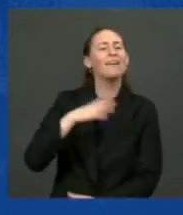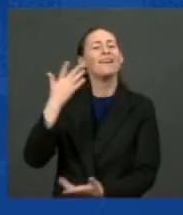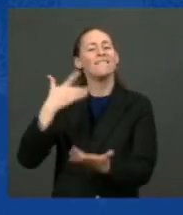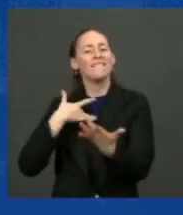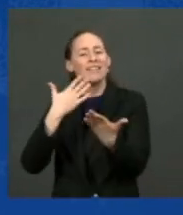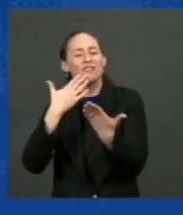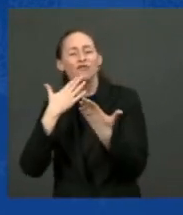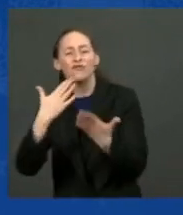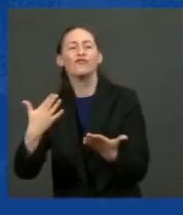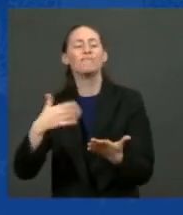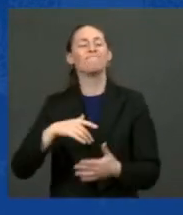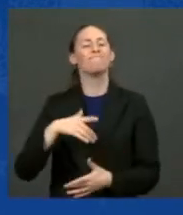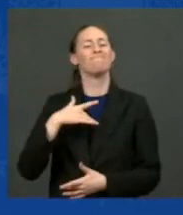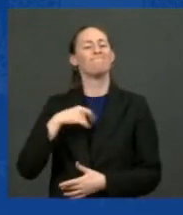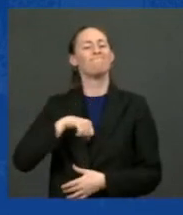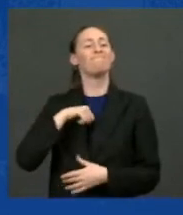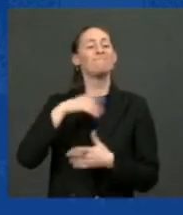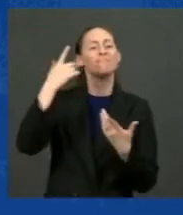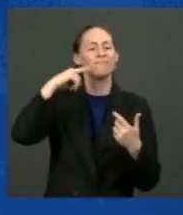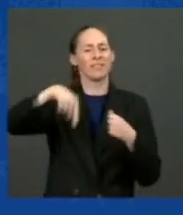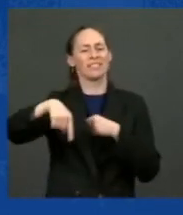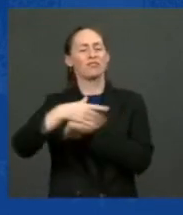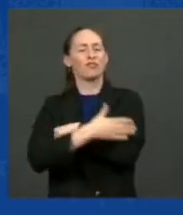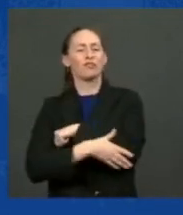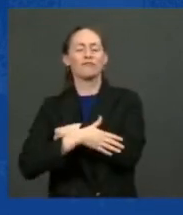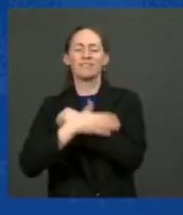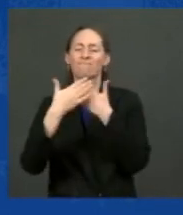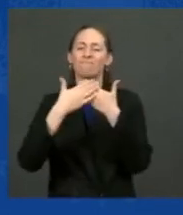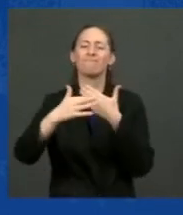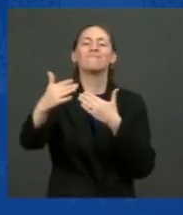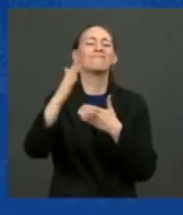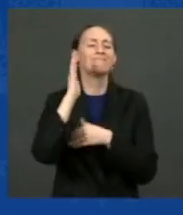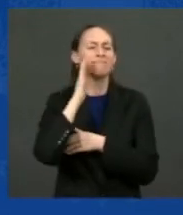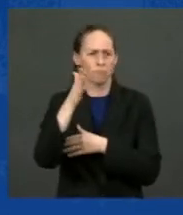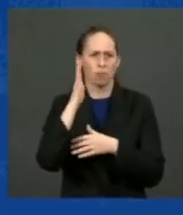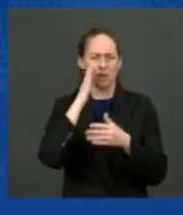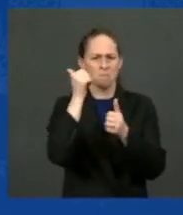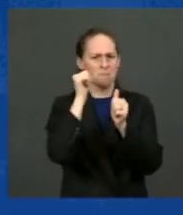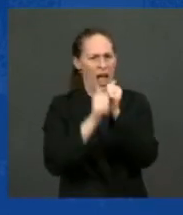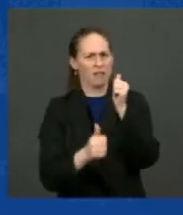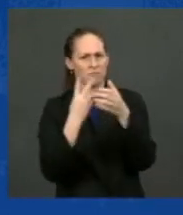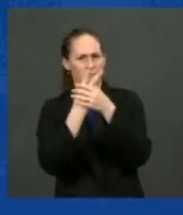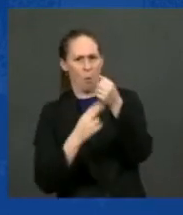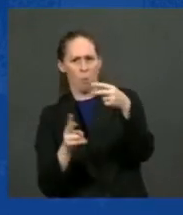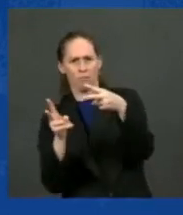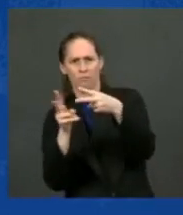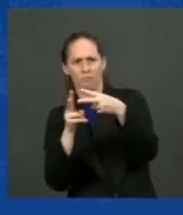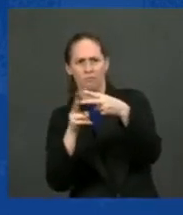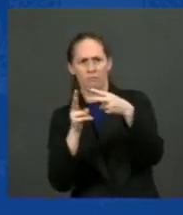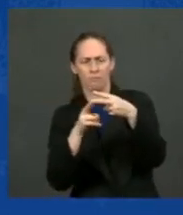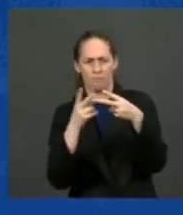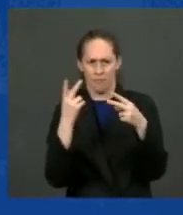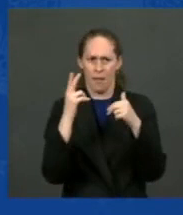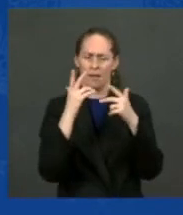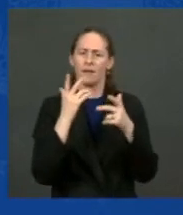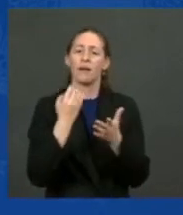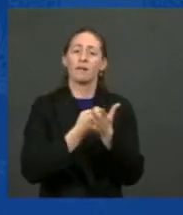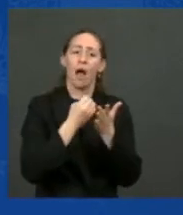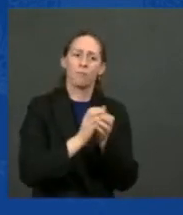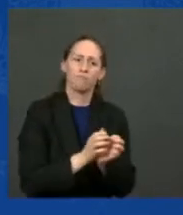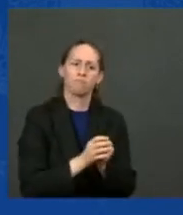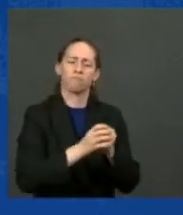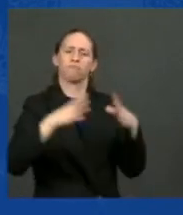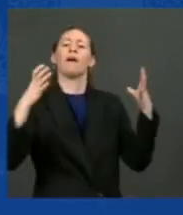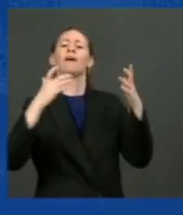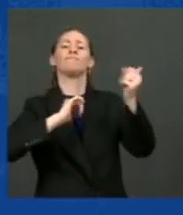the future of this country. And we're going to pass both of these bills and start building this economy to beat the competition and